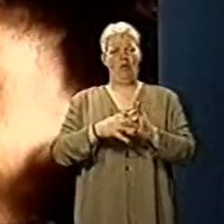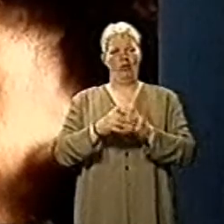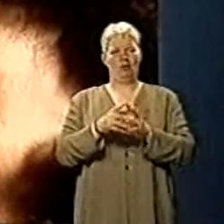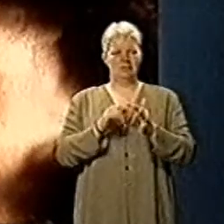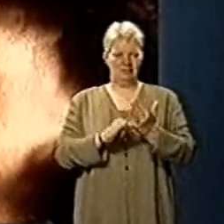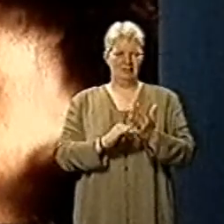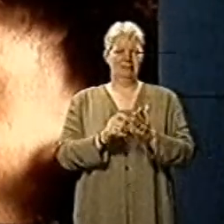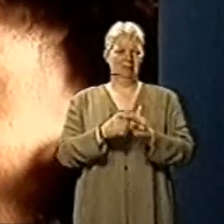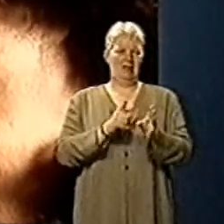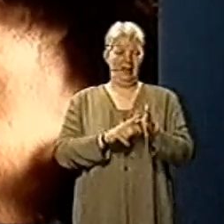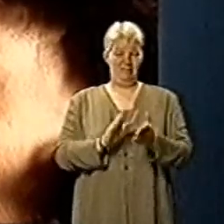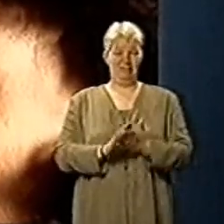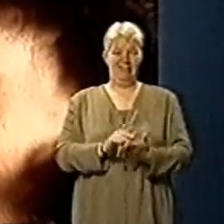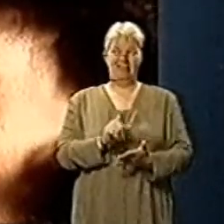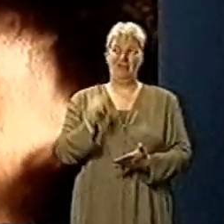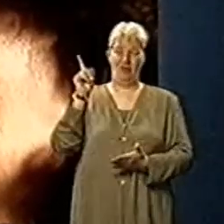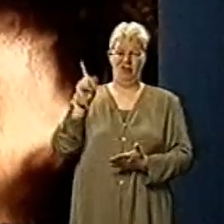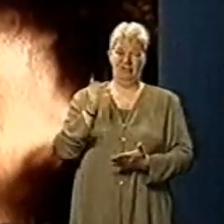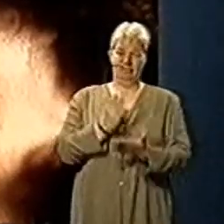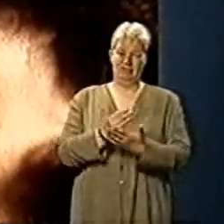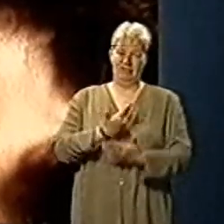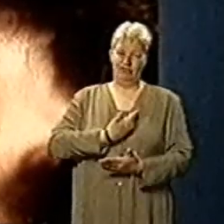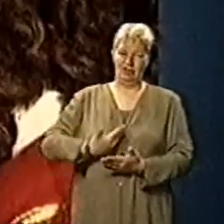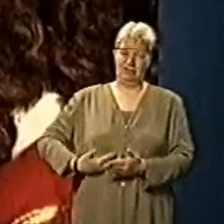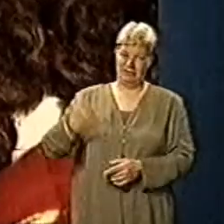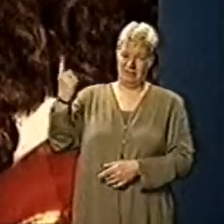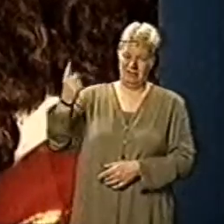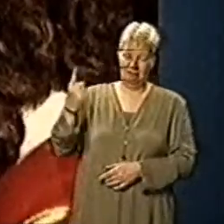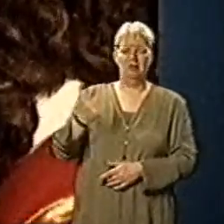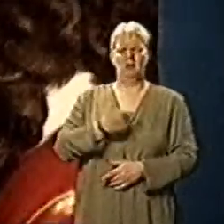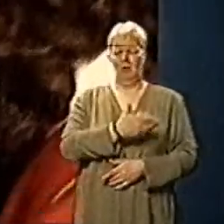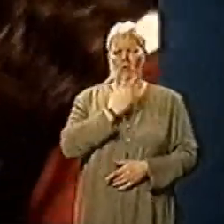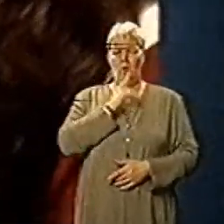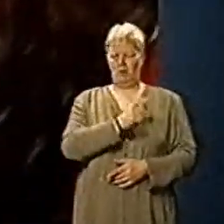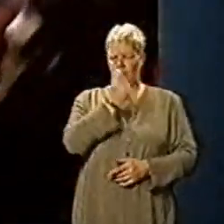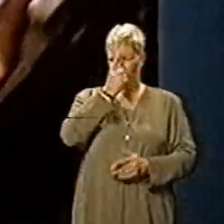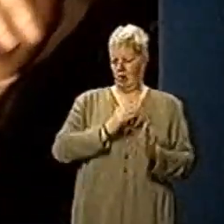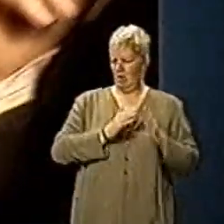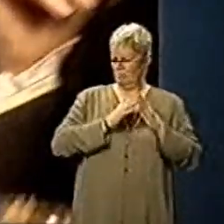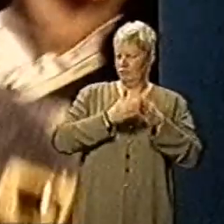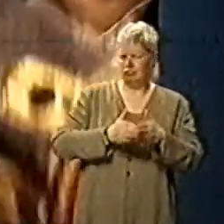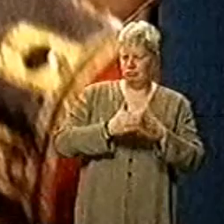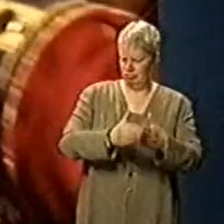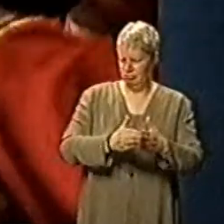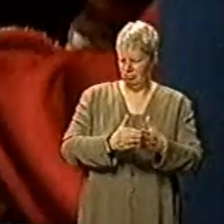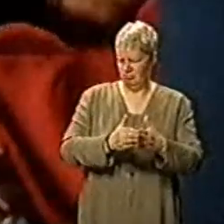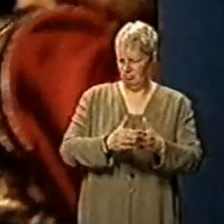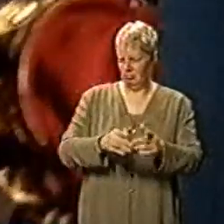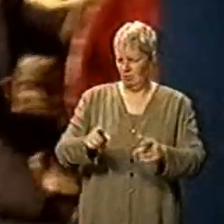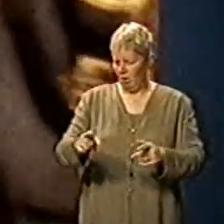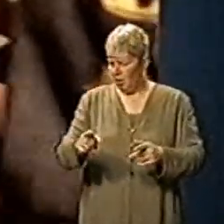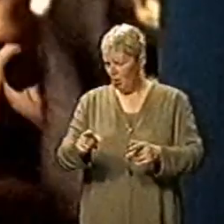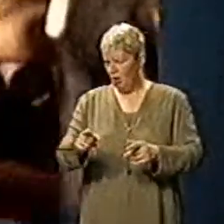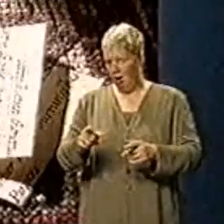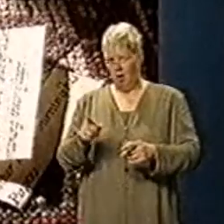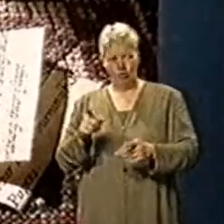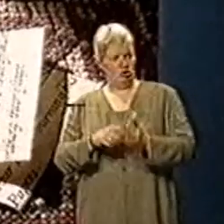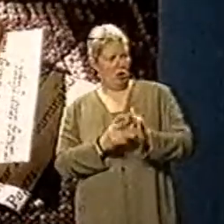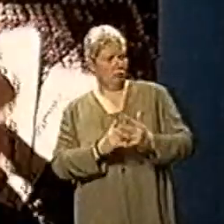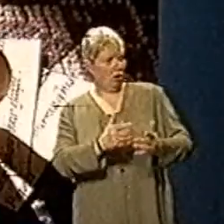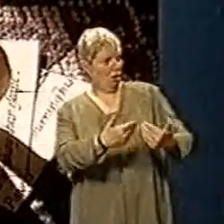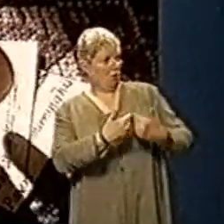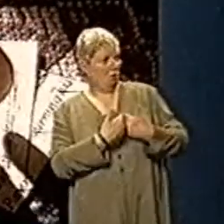Protestant. When he realised that this Protestant invasion was really going to oust him, James' courage